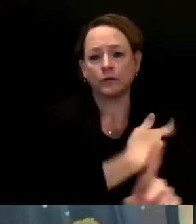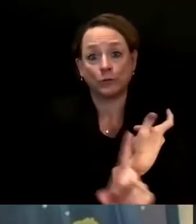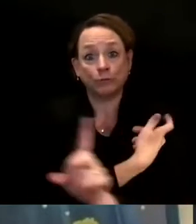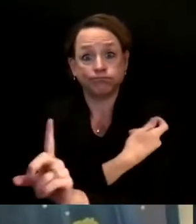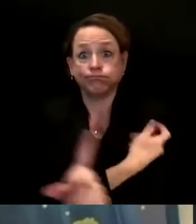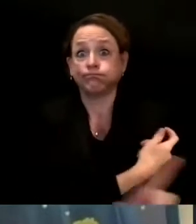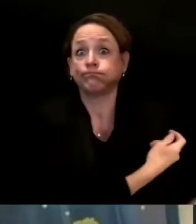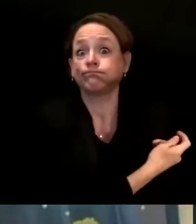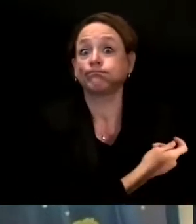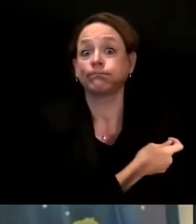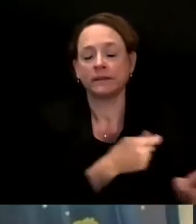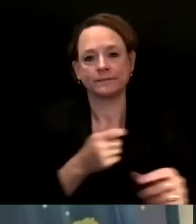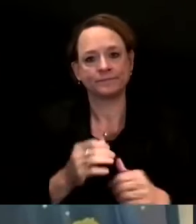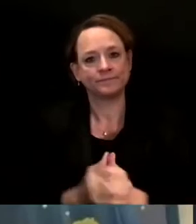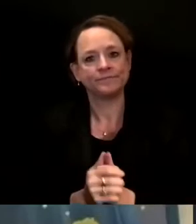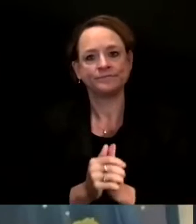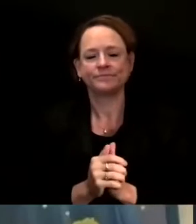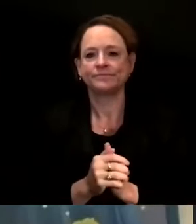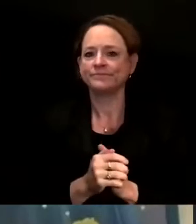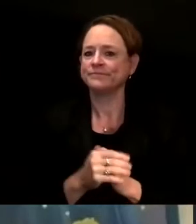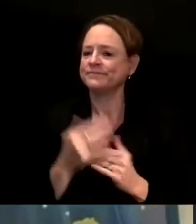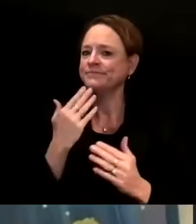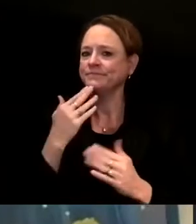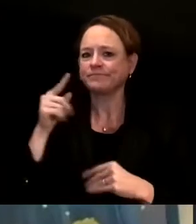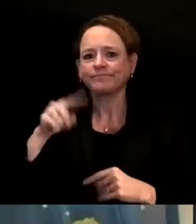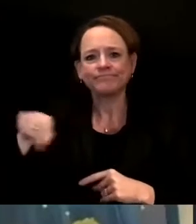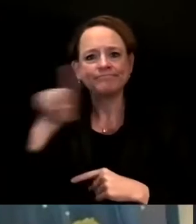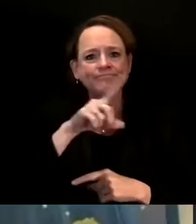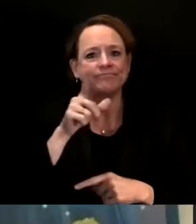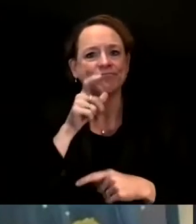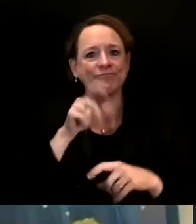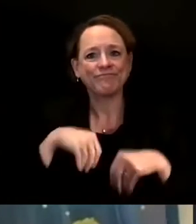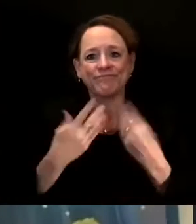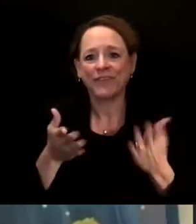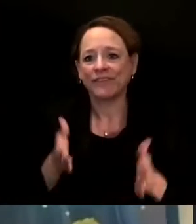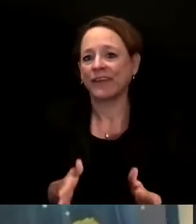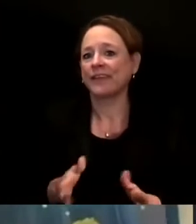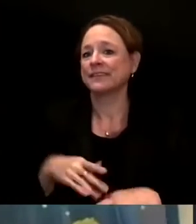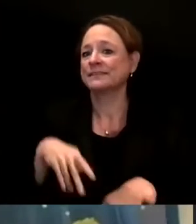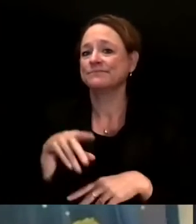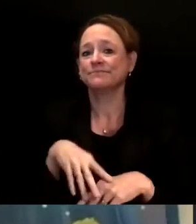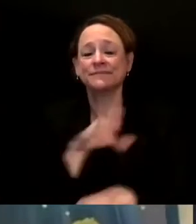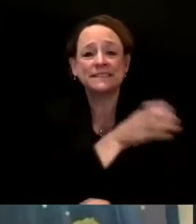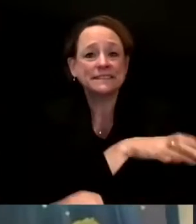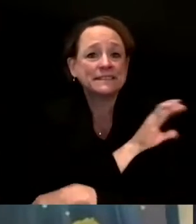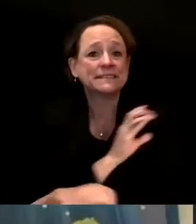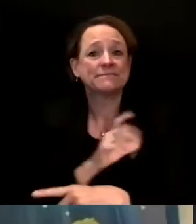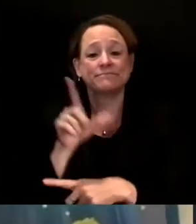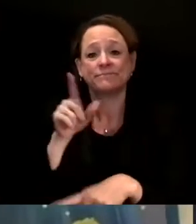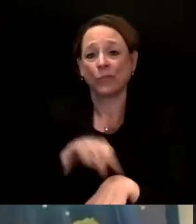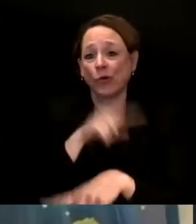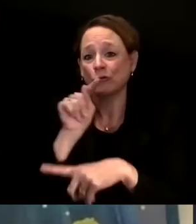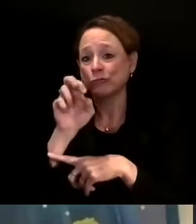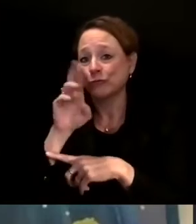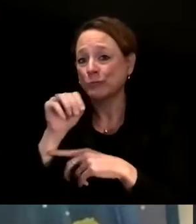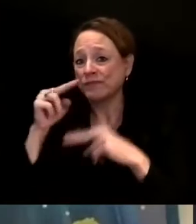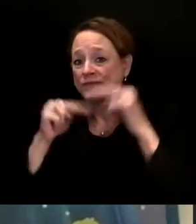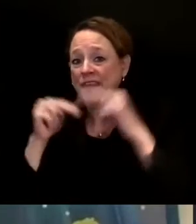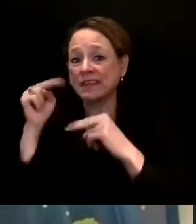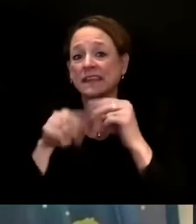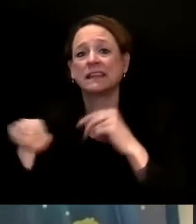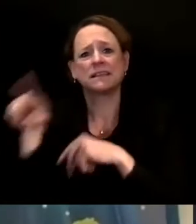our long-term care facilities, and all the partners who worked with us to make those numbers possible.